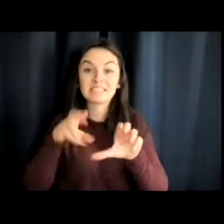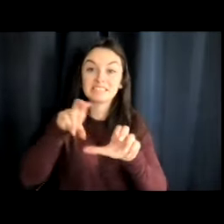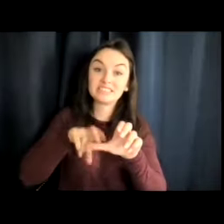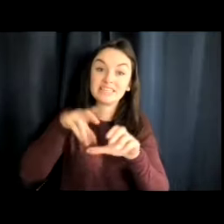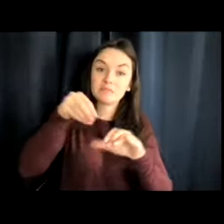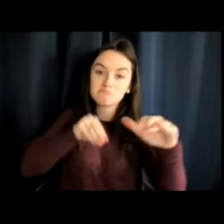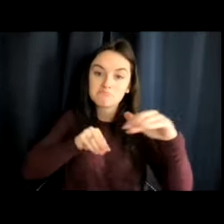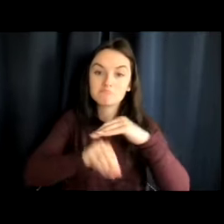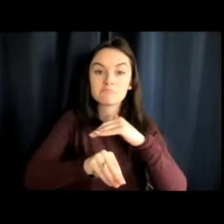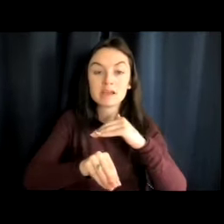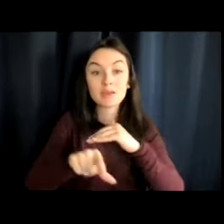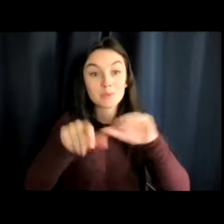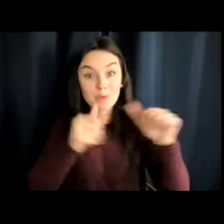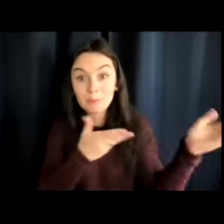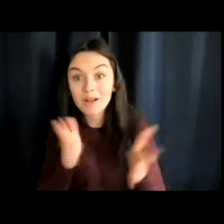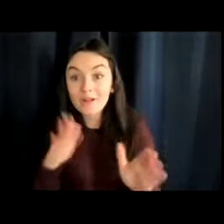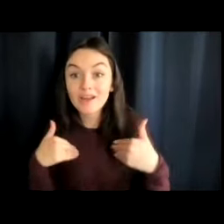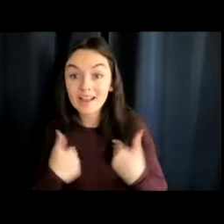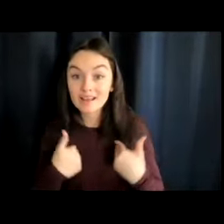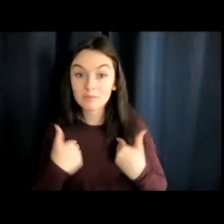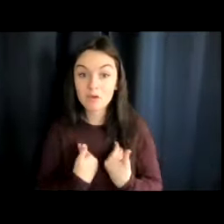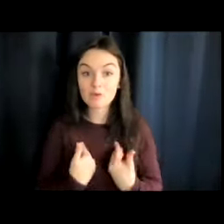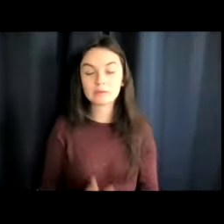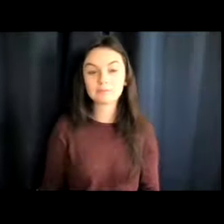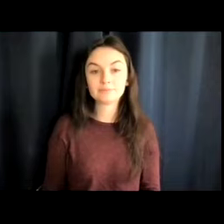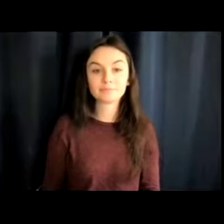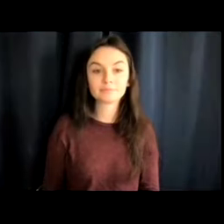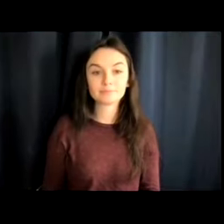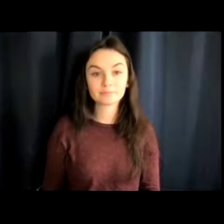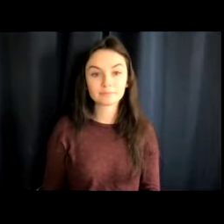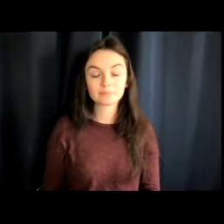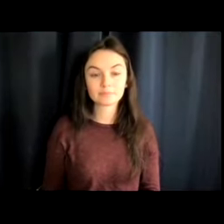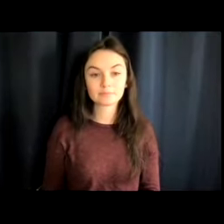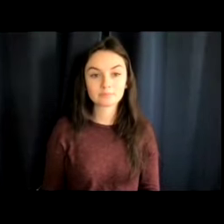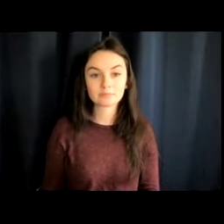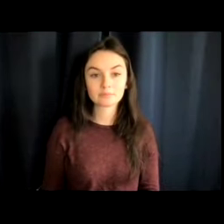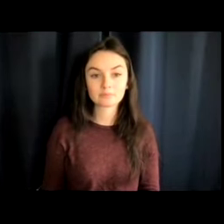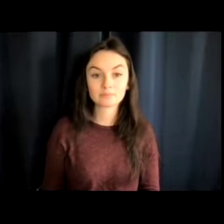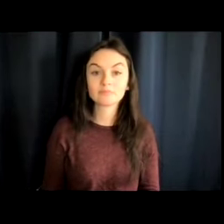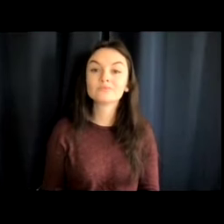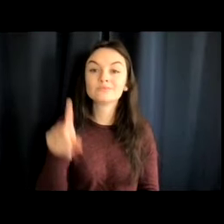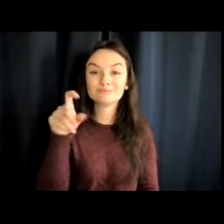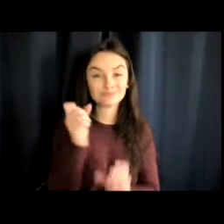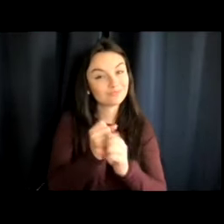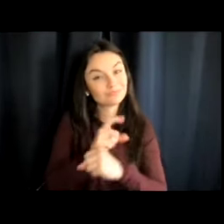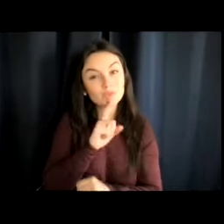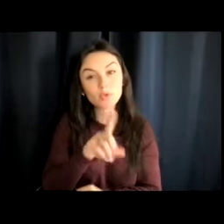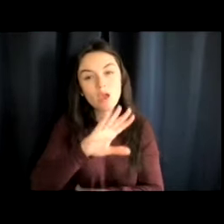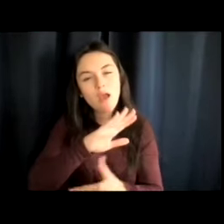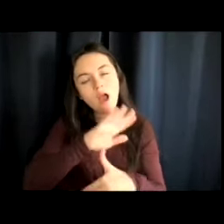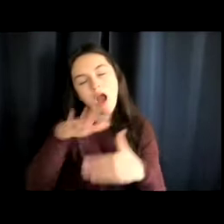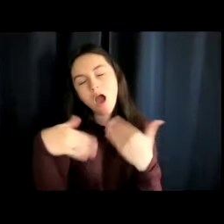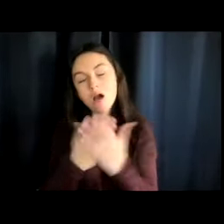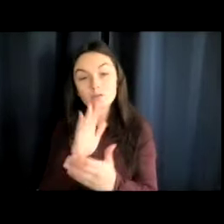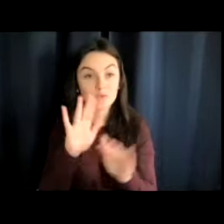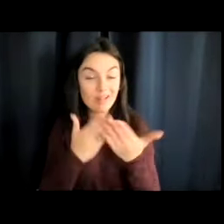can even bring your animals. You have to make sure that you have all your books and papers and music and games and toys before